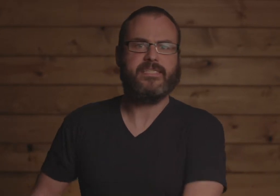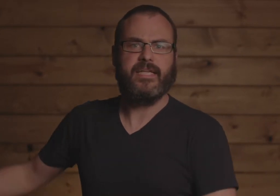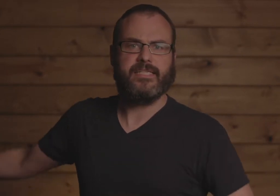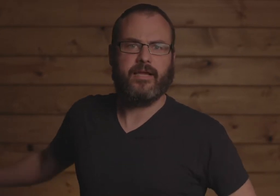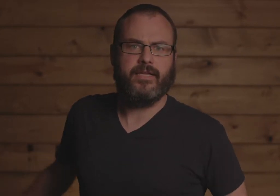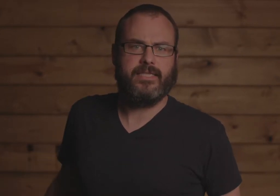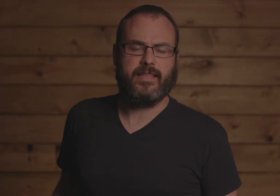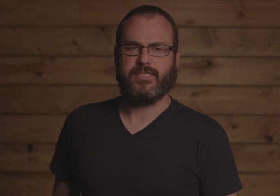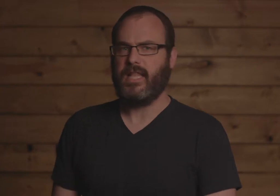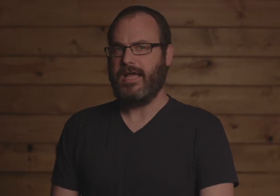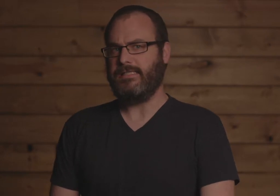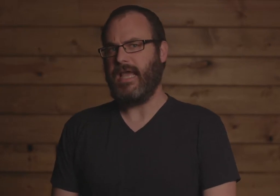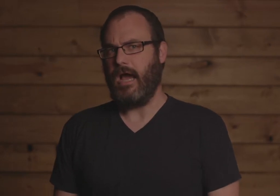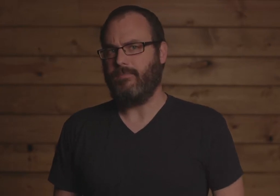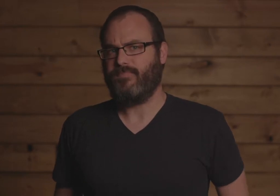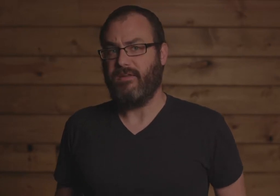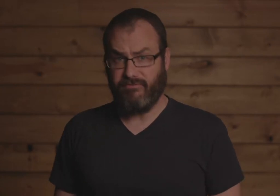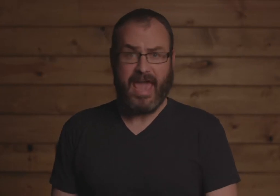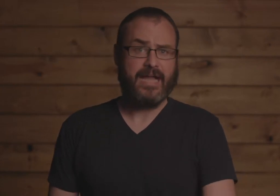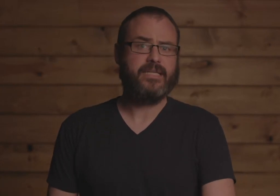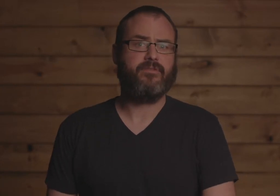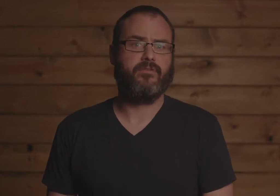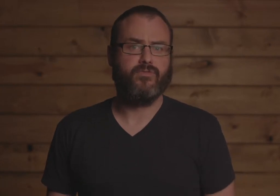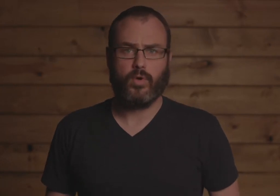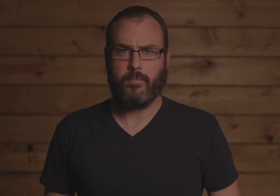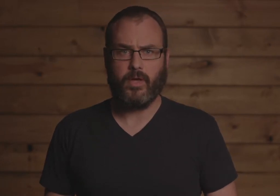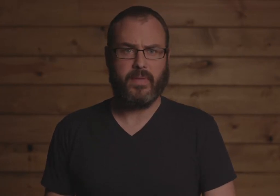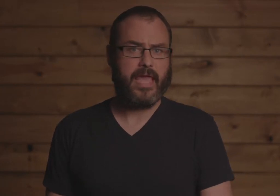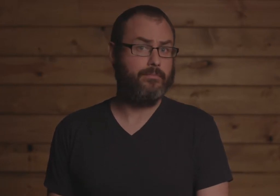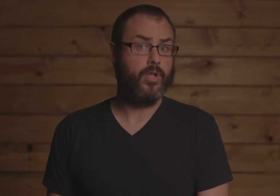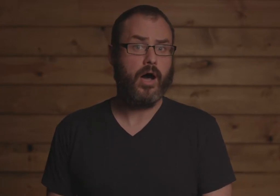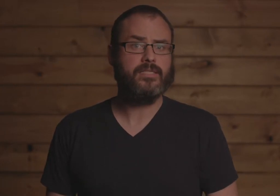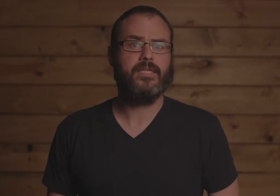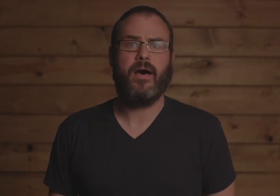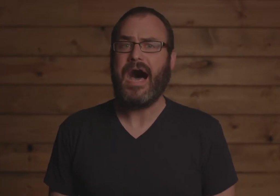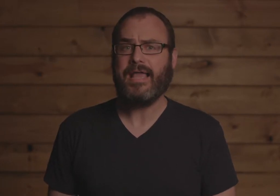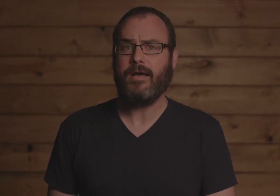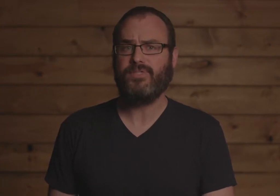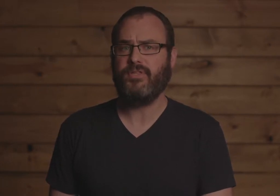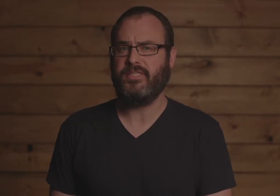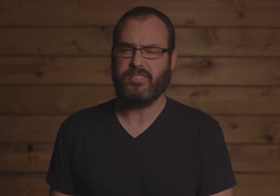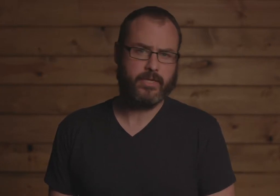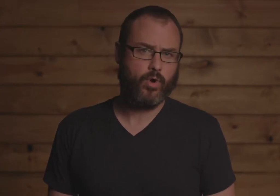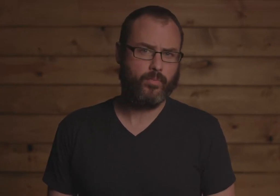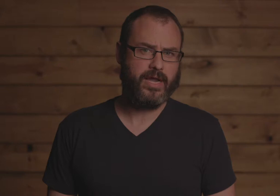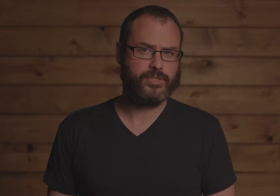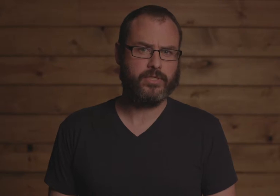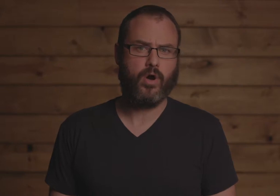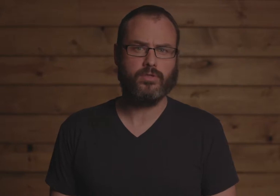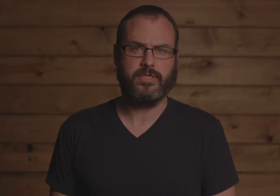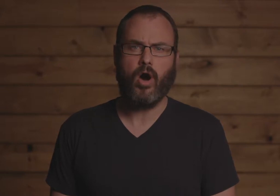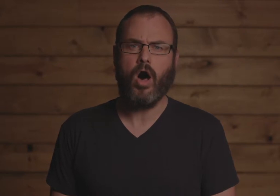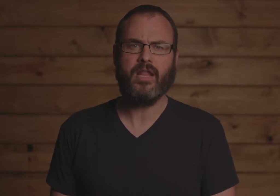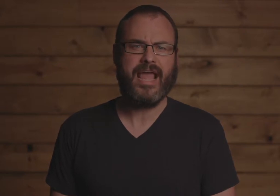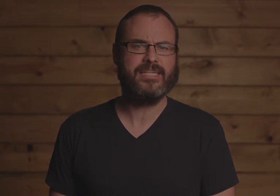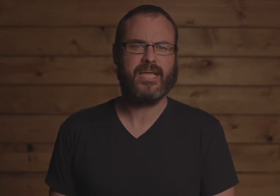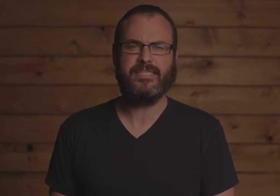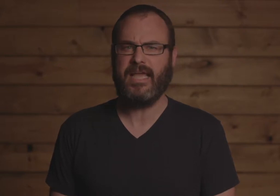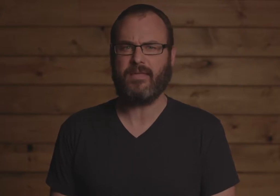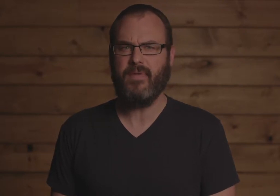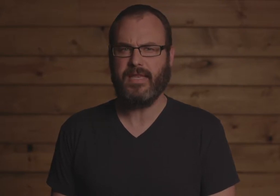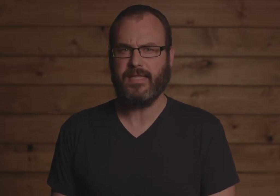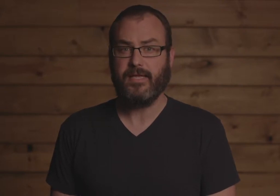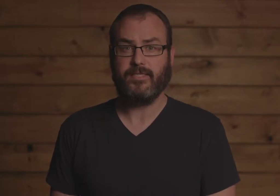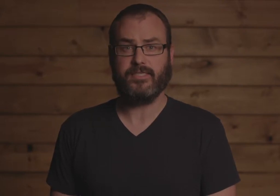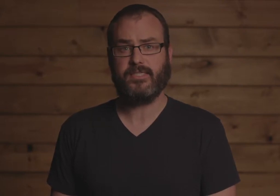But Disney's aren't gonna take this lying down. In fact, after the Florida bill became law, some high-ups in the Disney Corporation called an all-hands